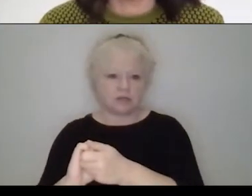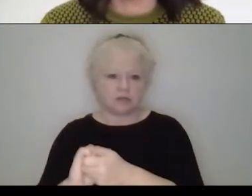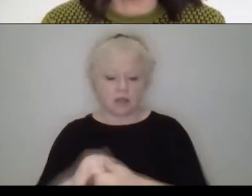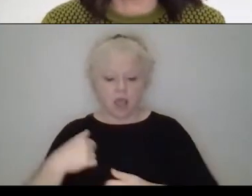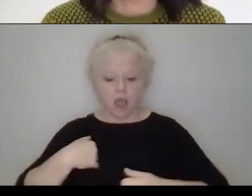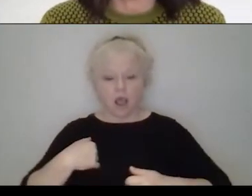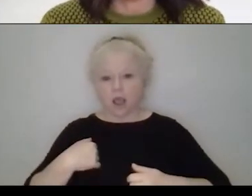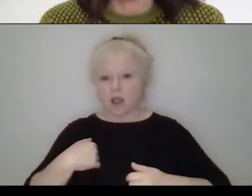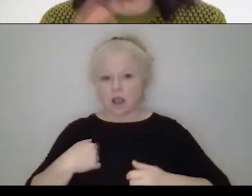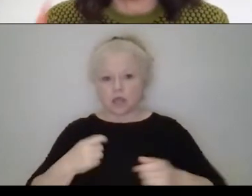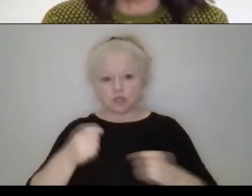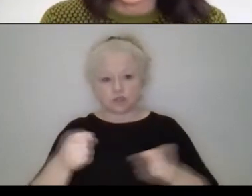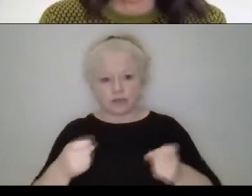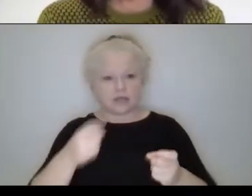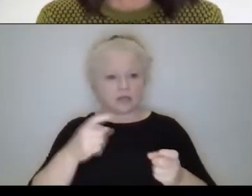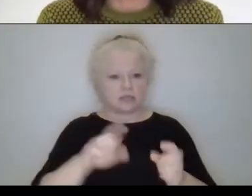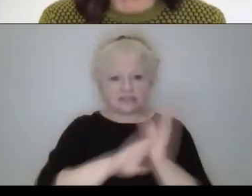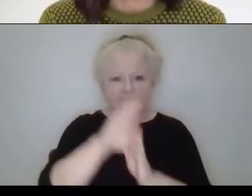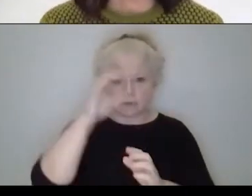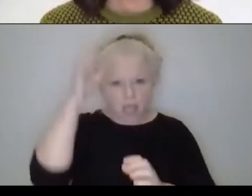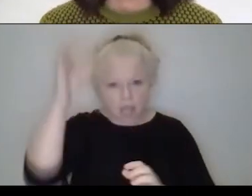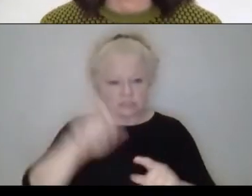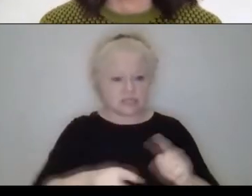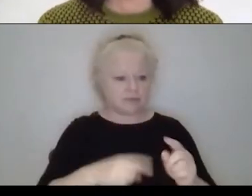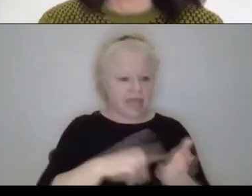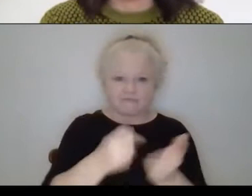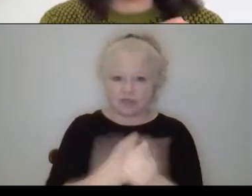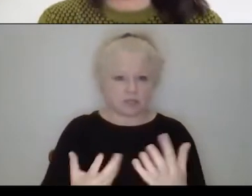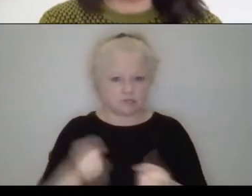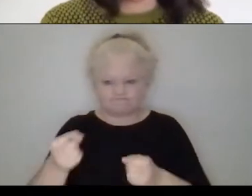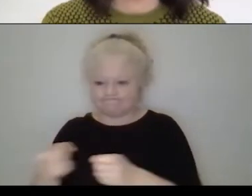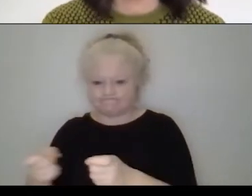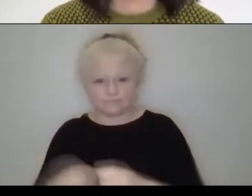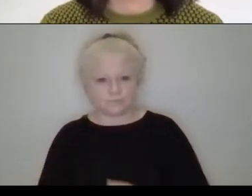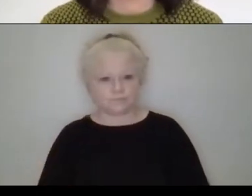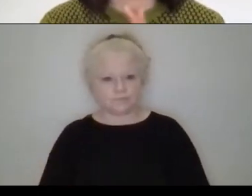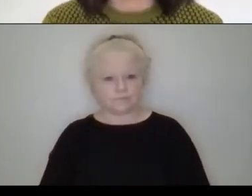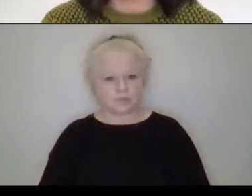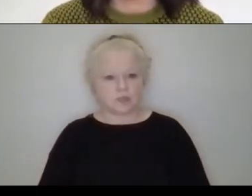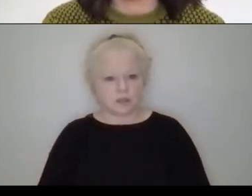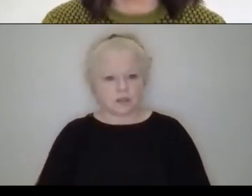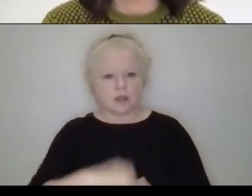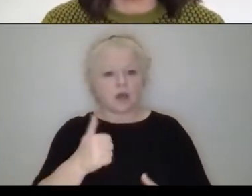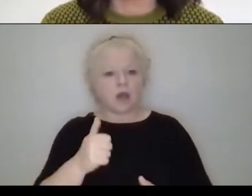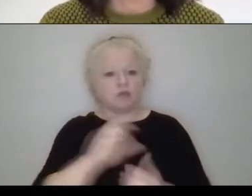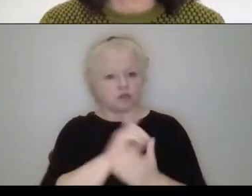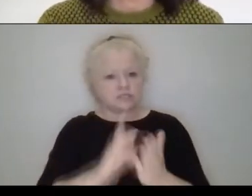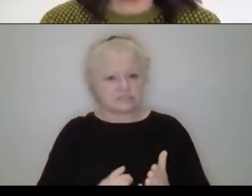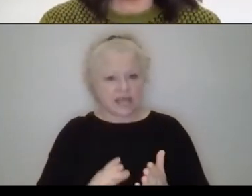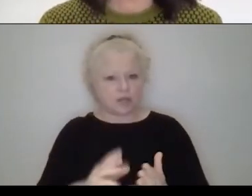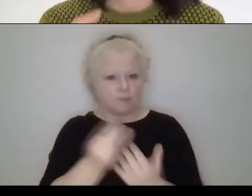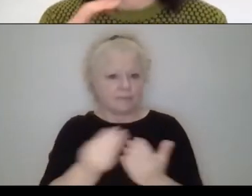of the investigation and developed concept, but also, uh, with Luisa, a textile designer from the brand